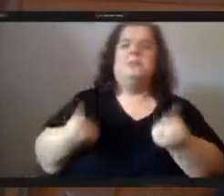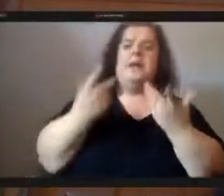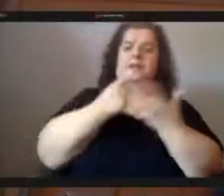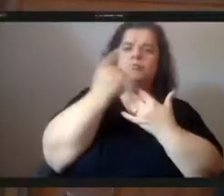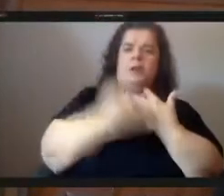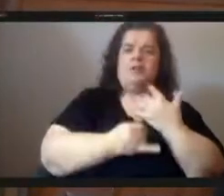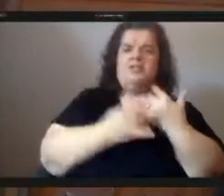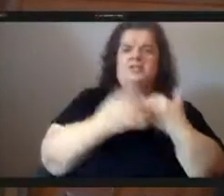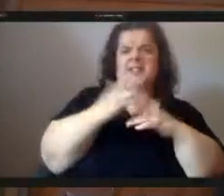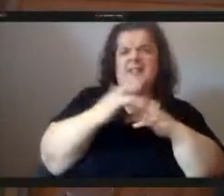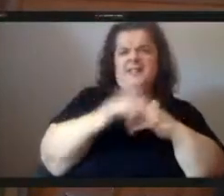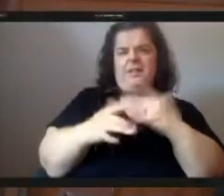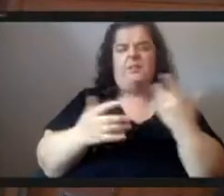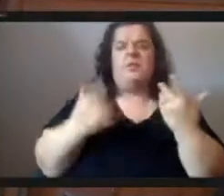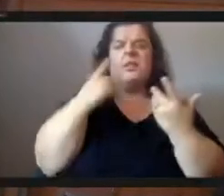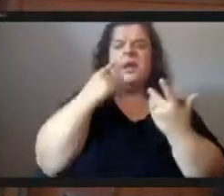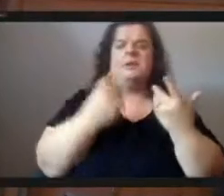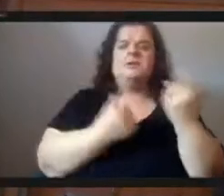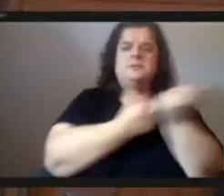support urban gardening